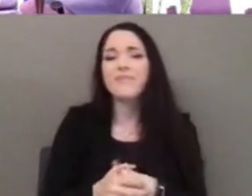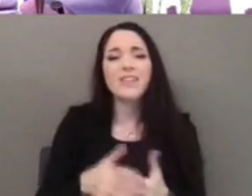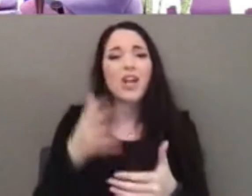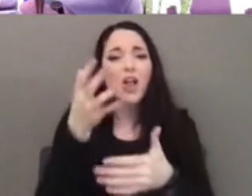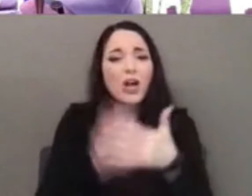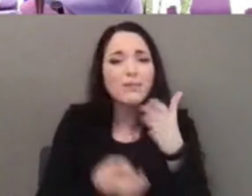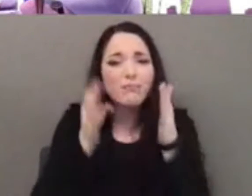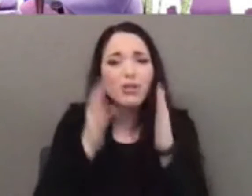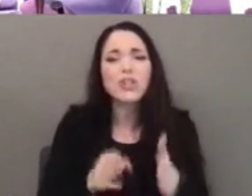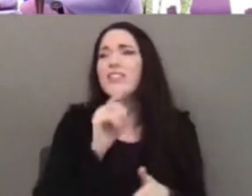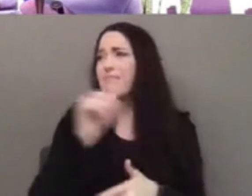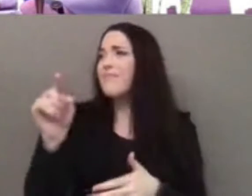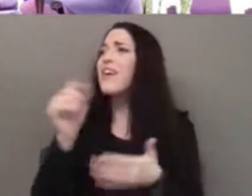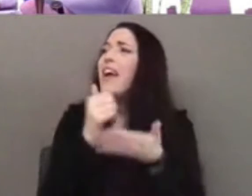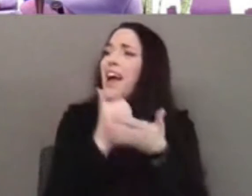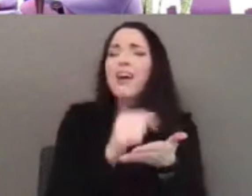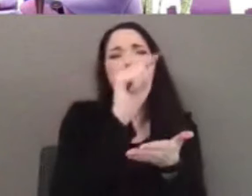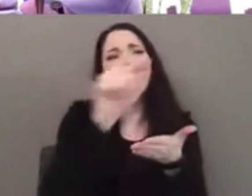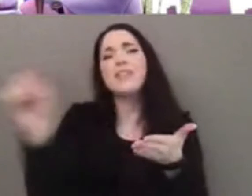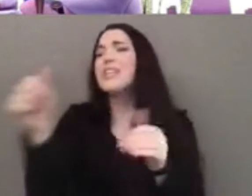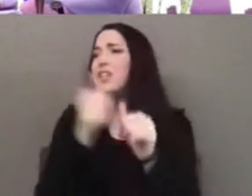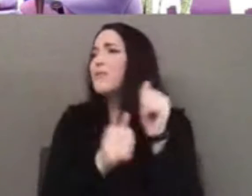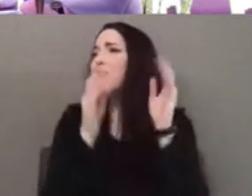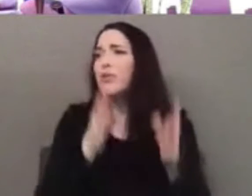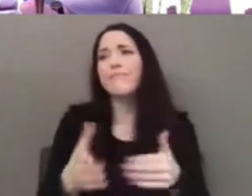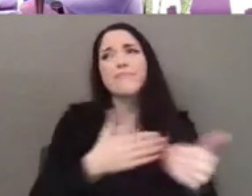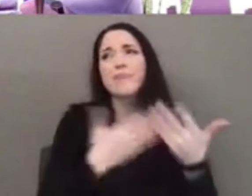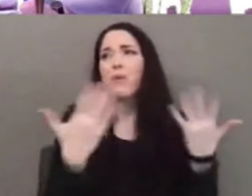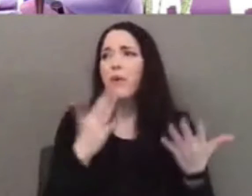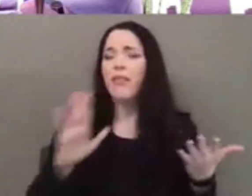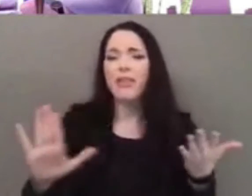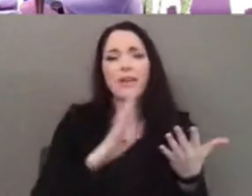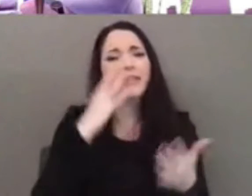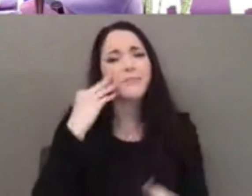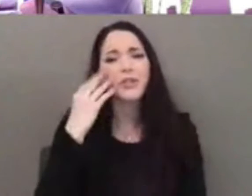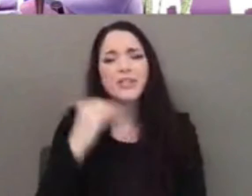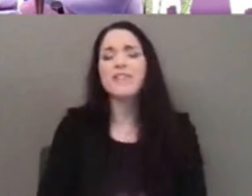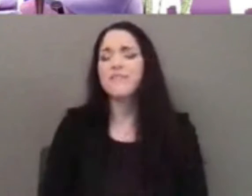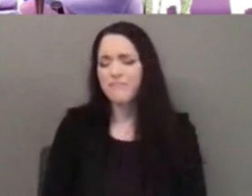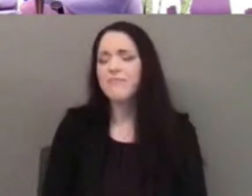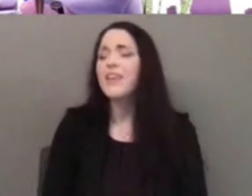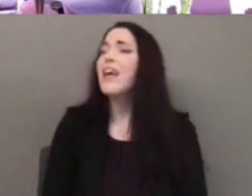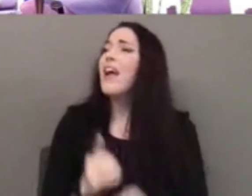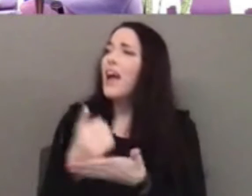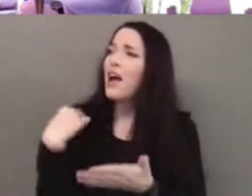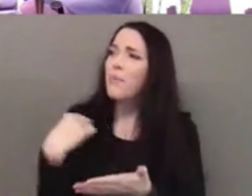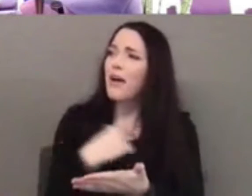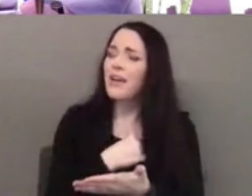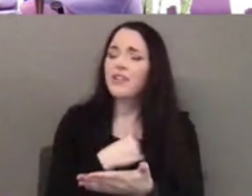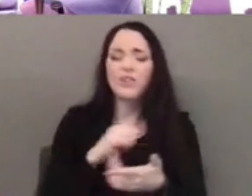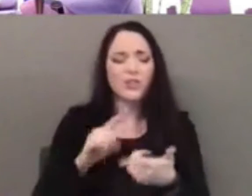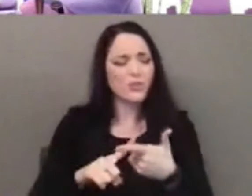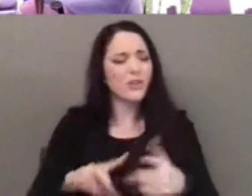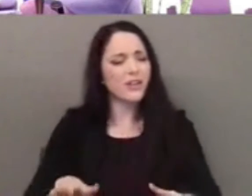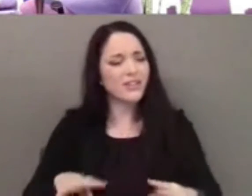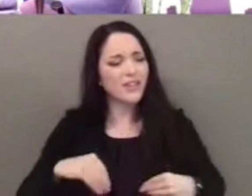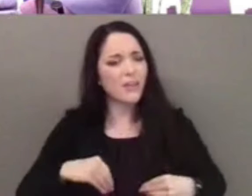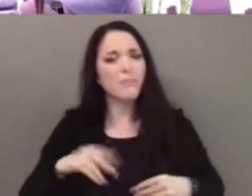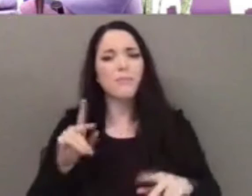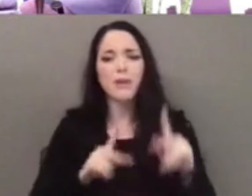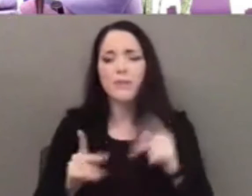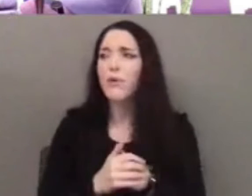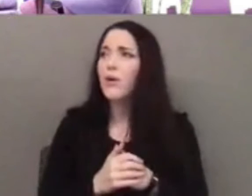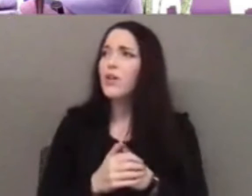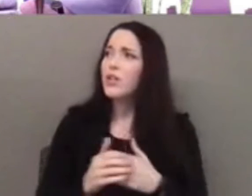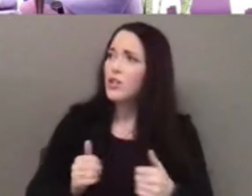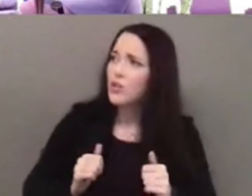And help us, God, to engulf those that we can. To embrace those that we can. To offer what we can as